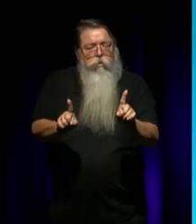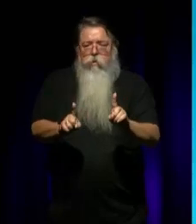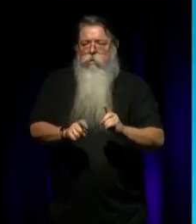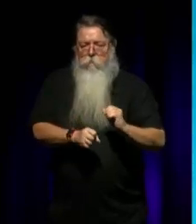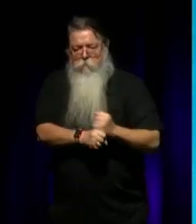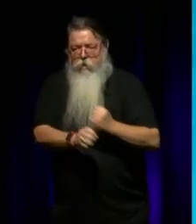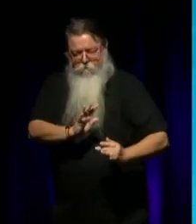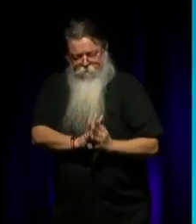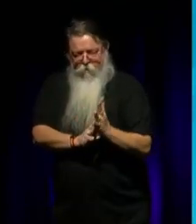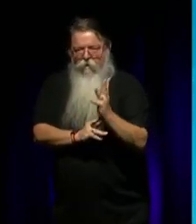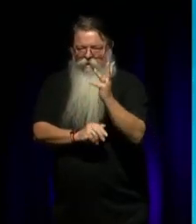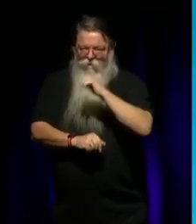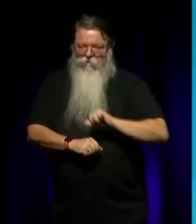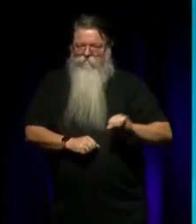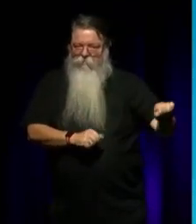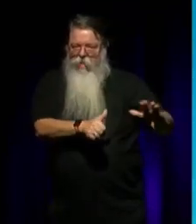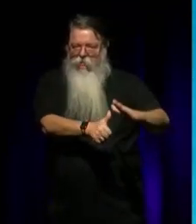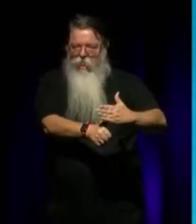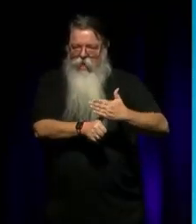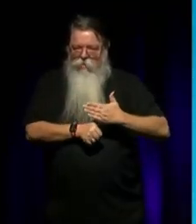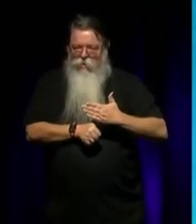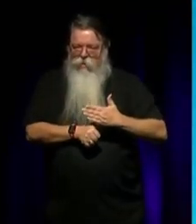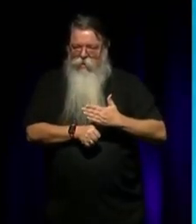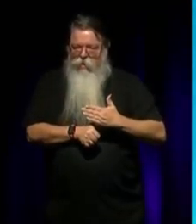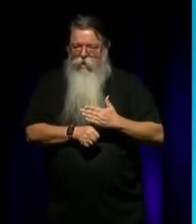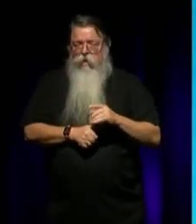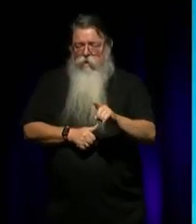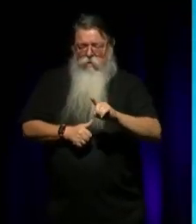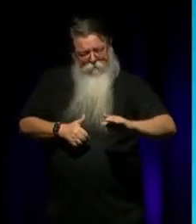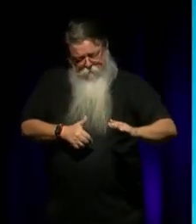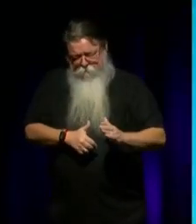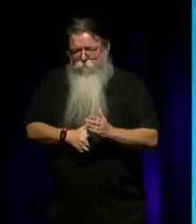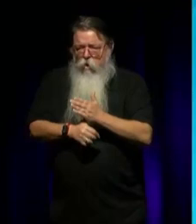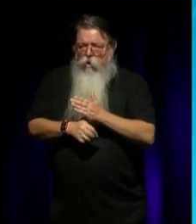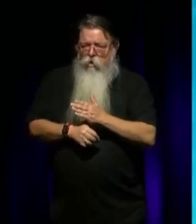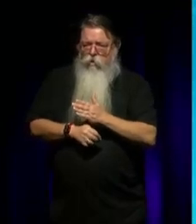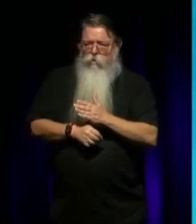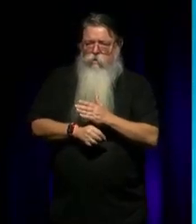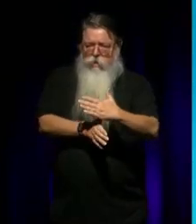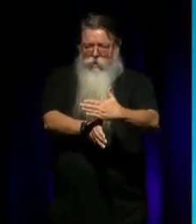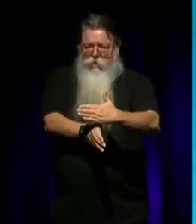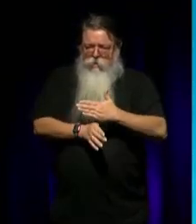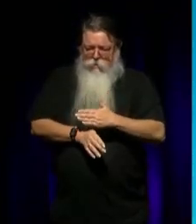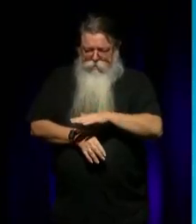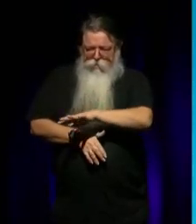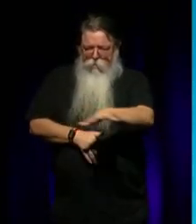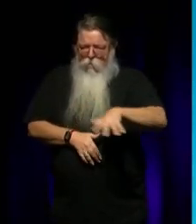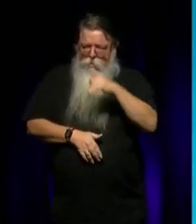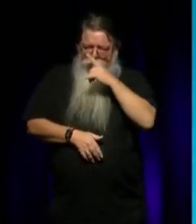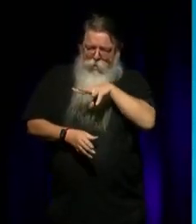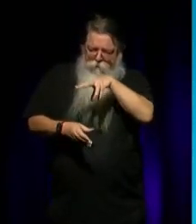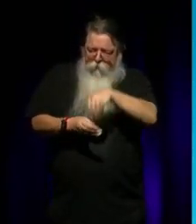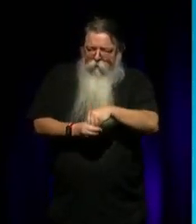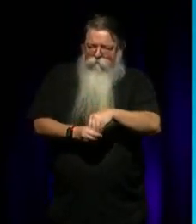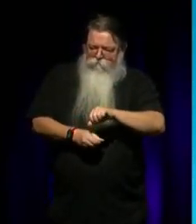language and the company is one of the only all First Nations dance companies in the world. It is at the forefront of